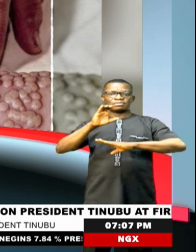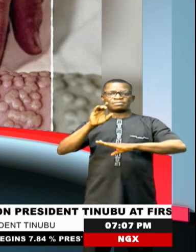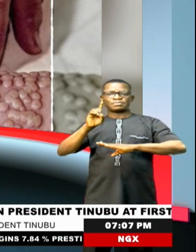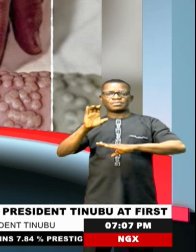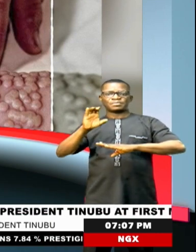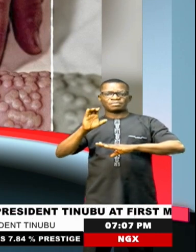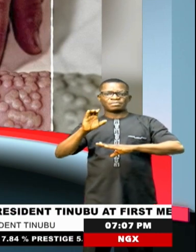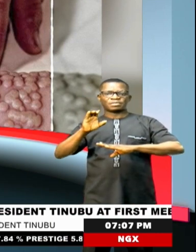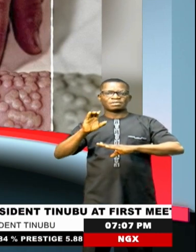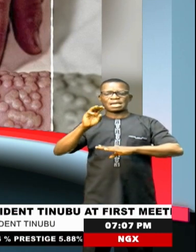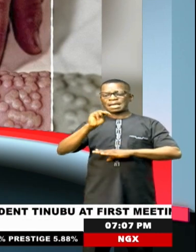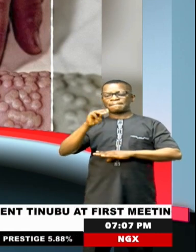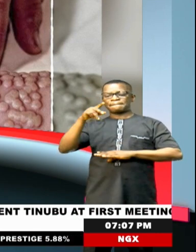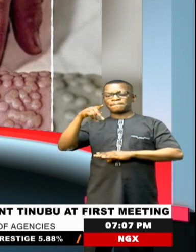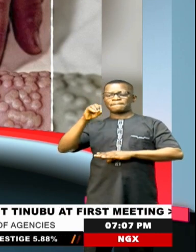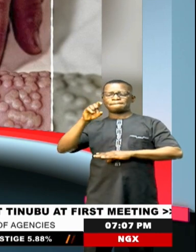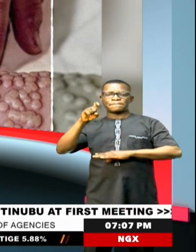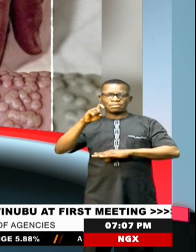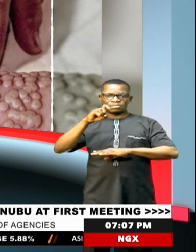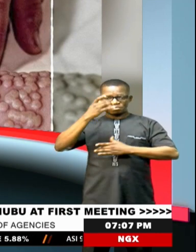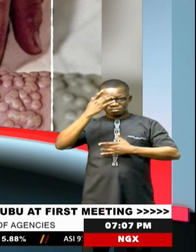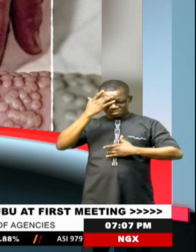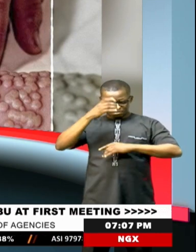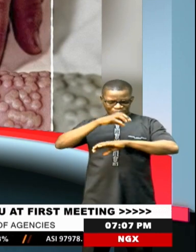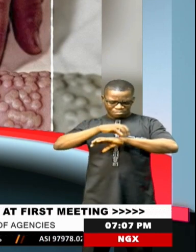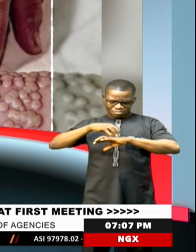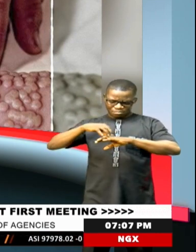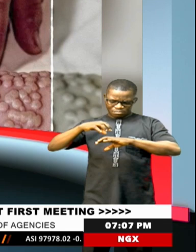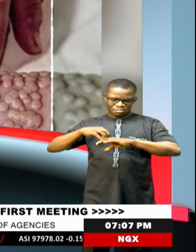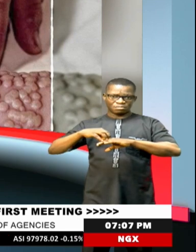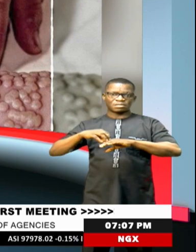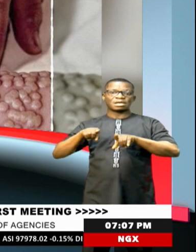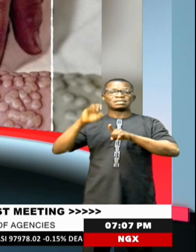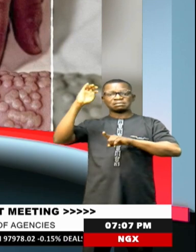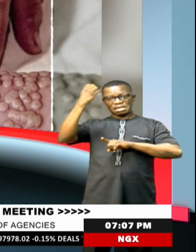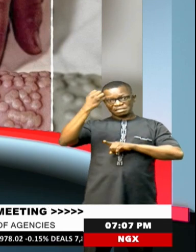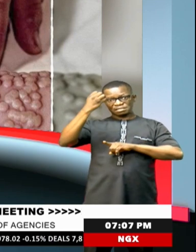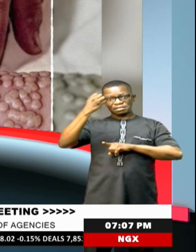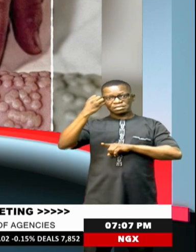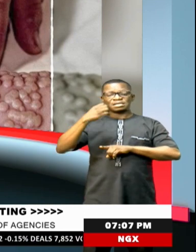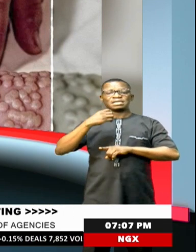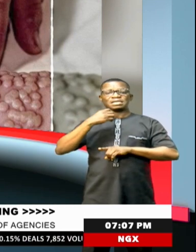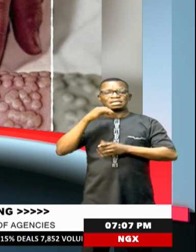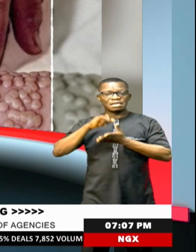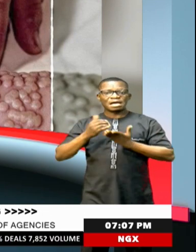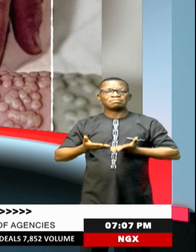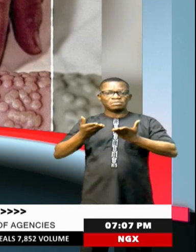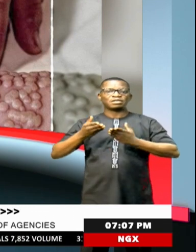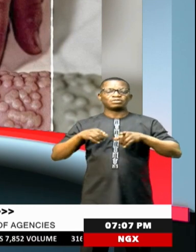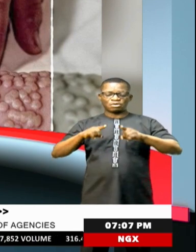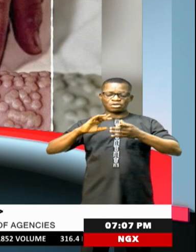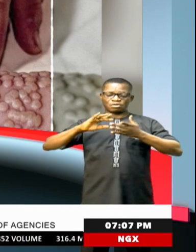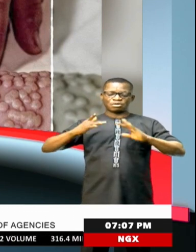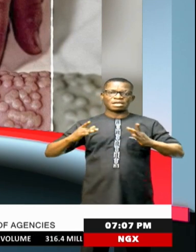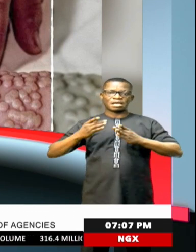as Public Health Emergency of Continental Security. Uchio Guchoko reports that the declaration was made during an online media